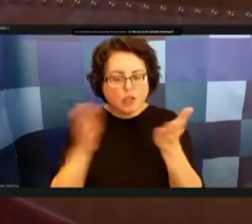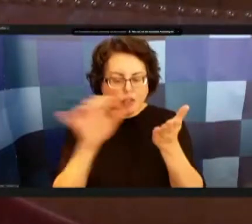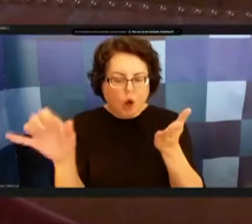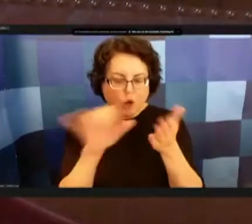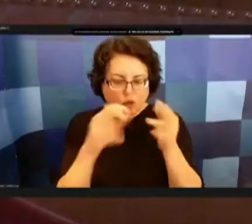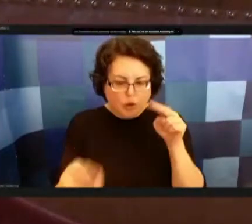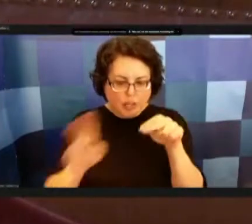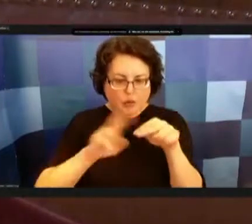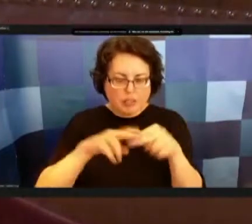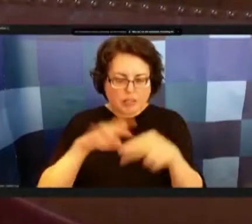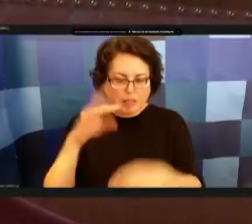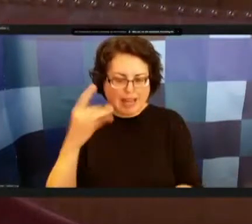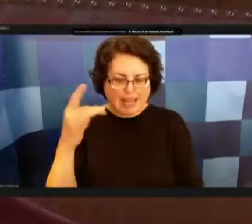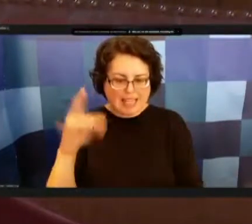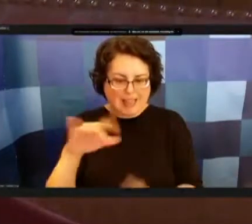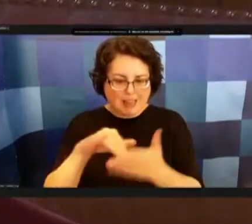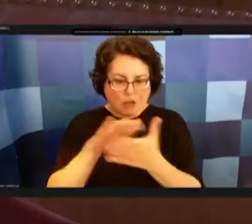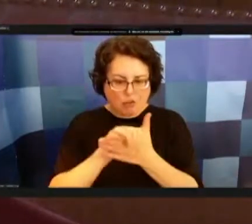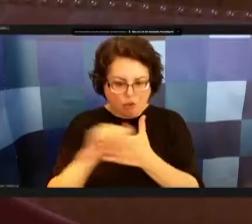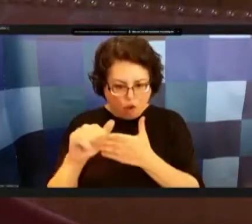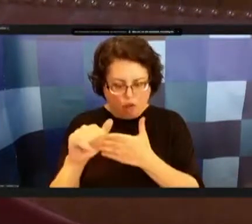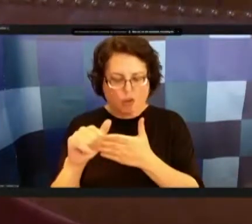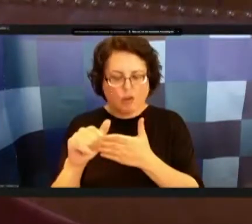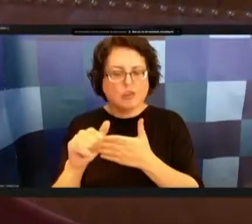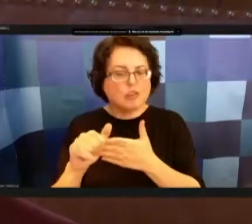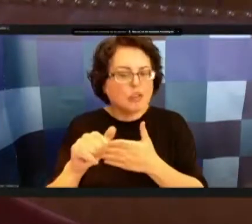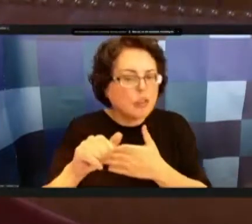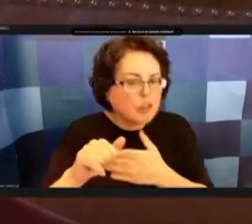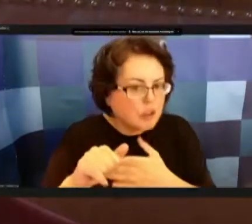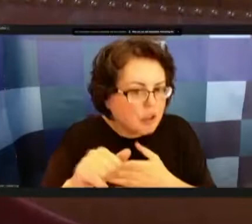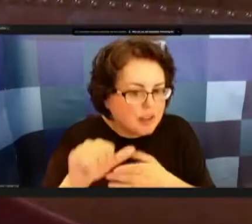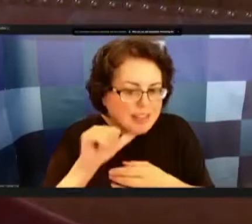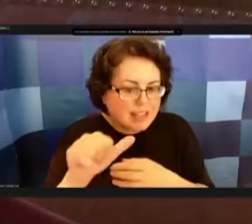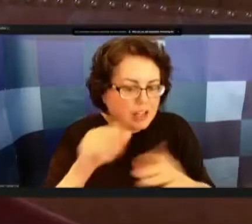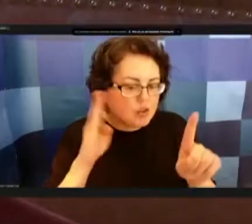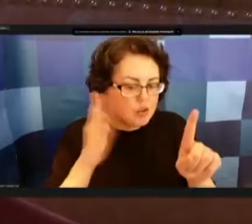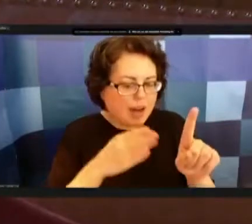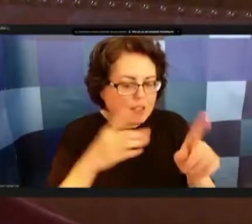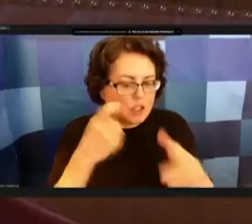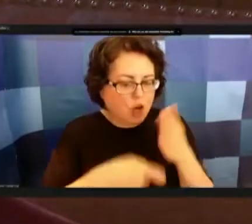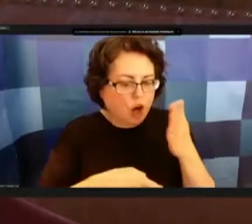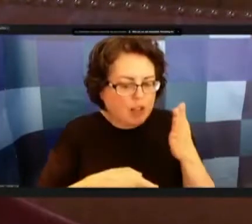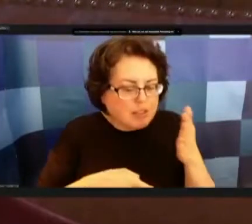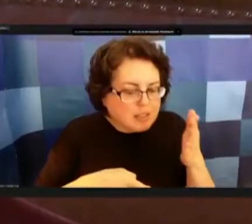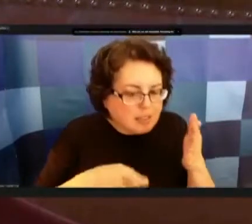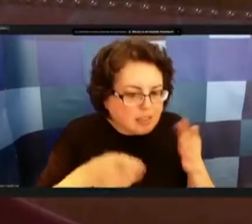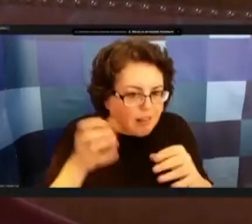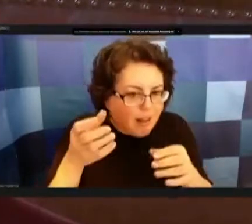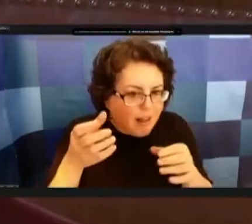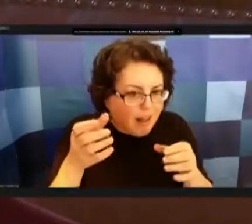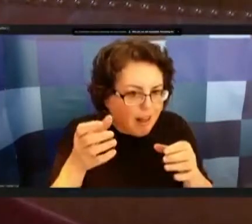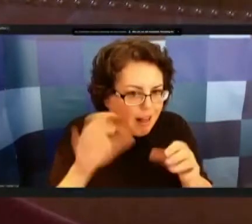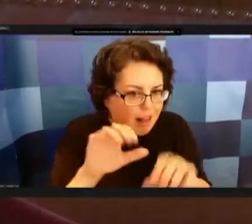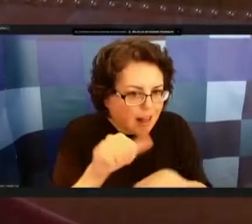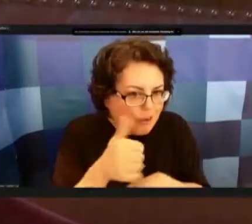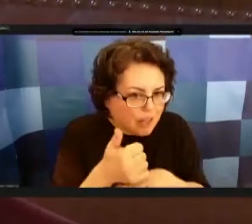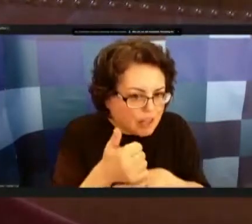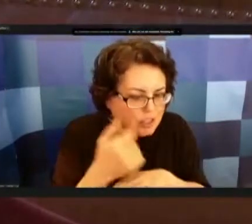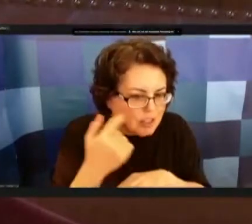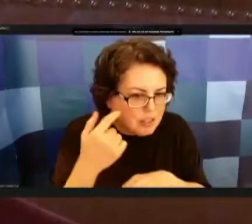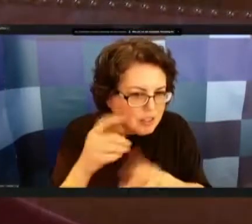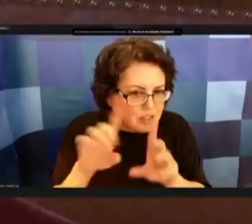eighteen thousand dollars uh for the indirect cost allocation from an outside vendor department of finance